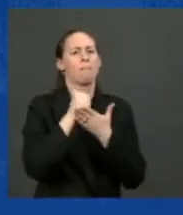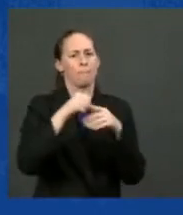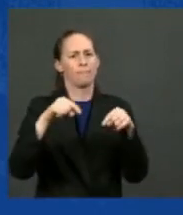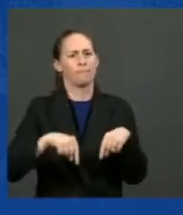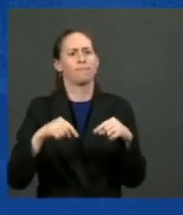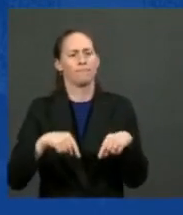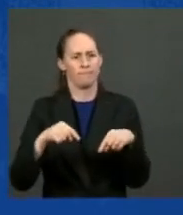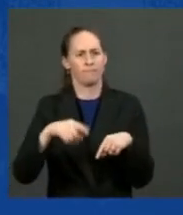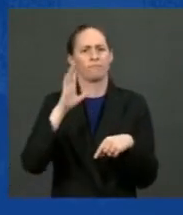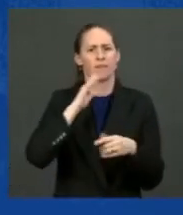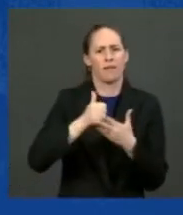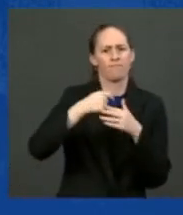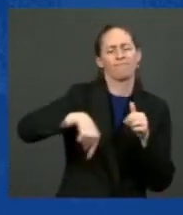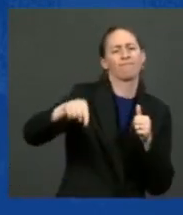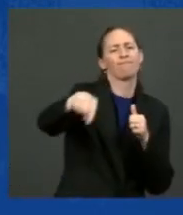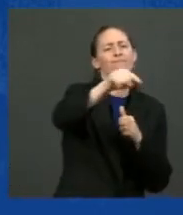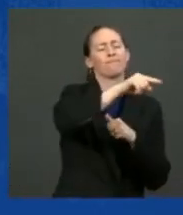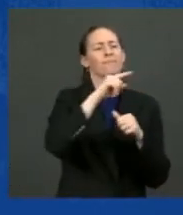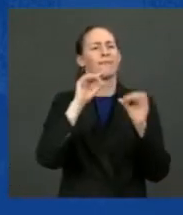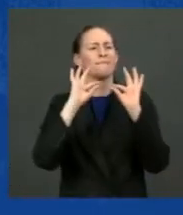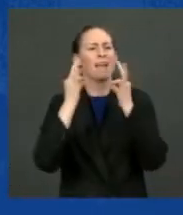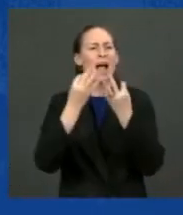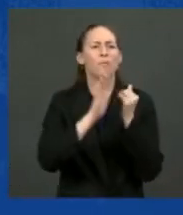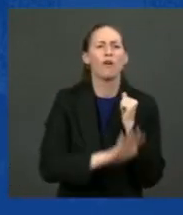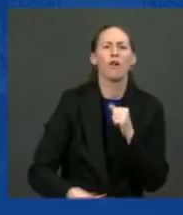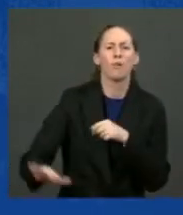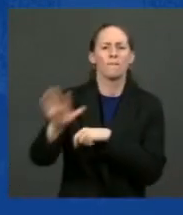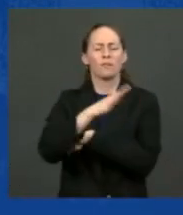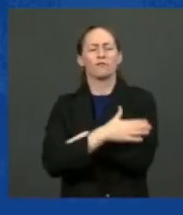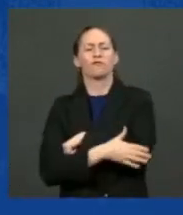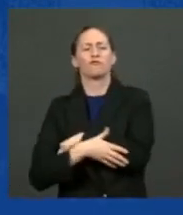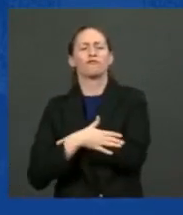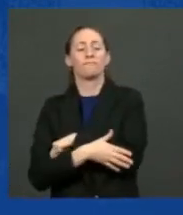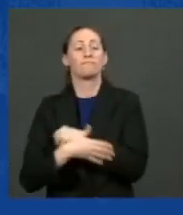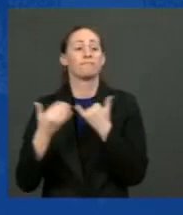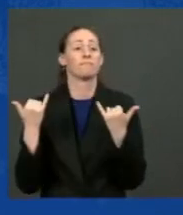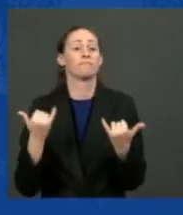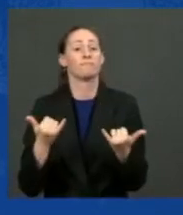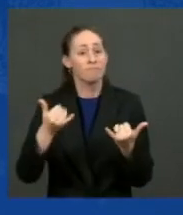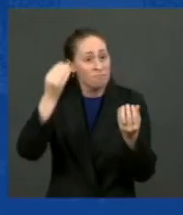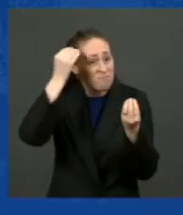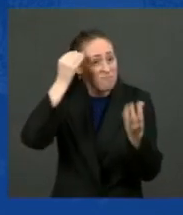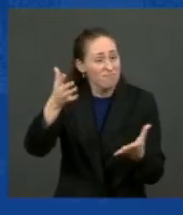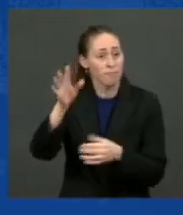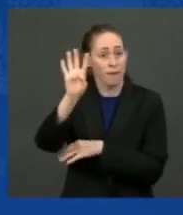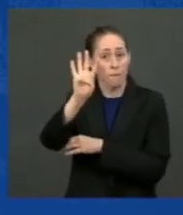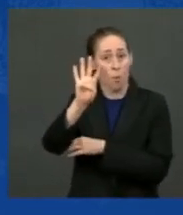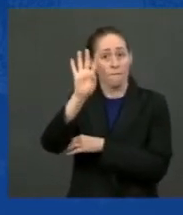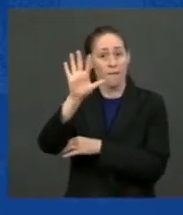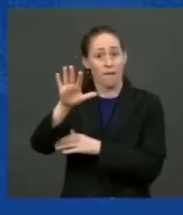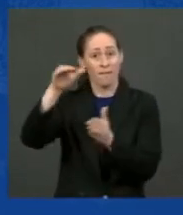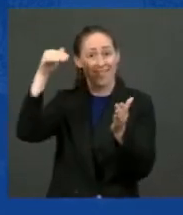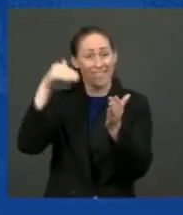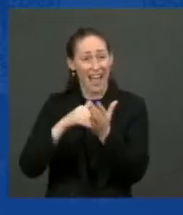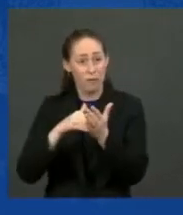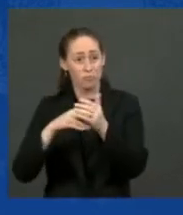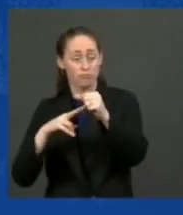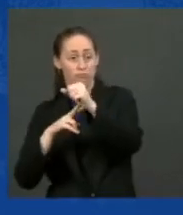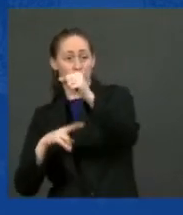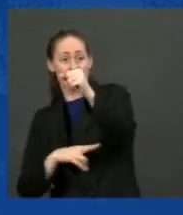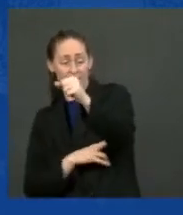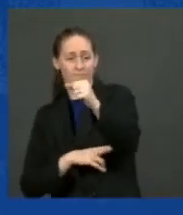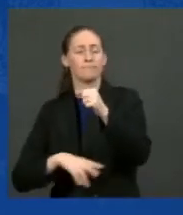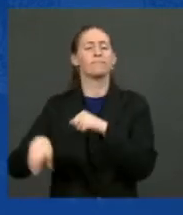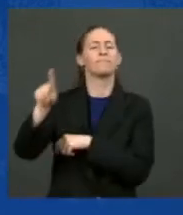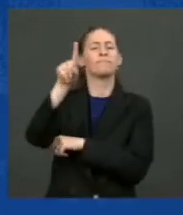Americans. Across the country right now, 45,000 bridges and 173